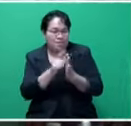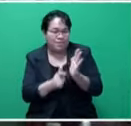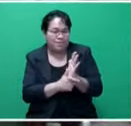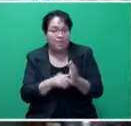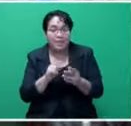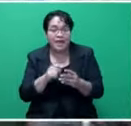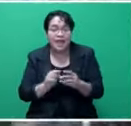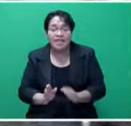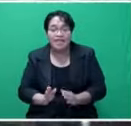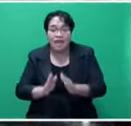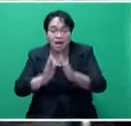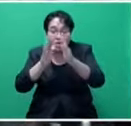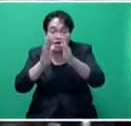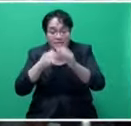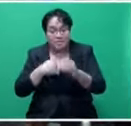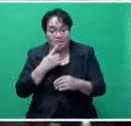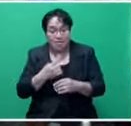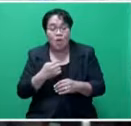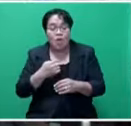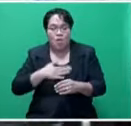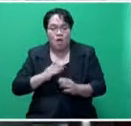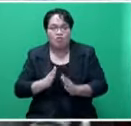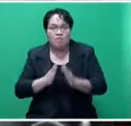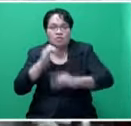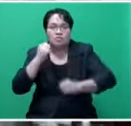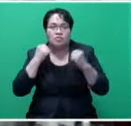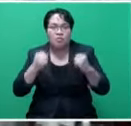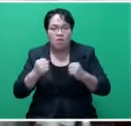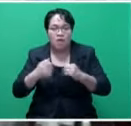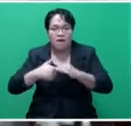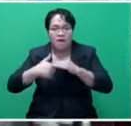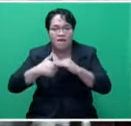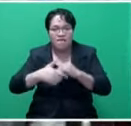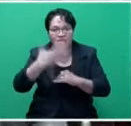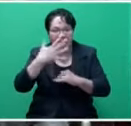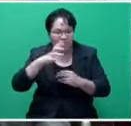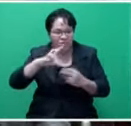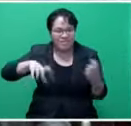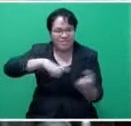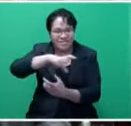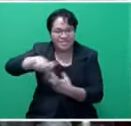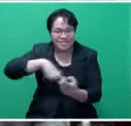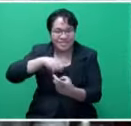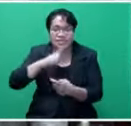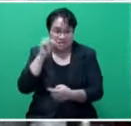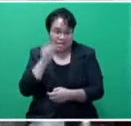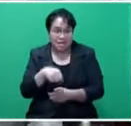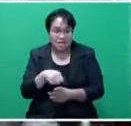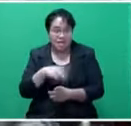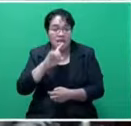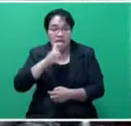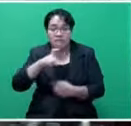of course the towers as I mentioned we want to build up to category 5 capacity because yes you are right when